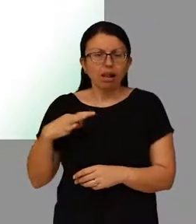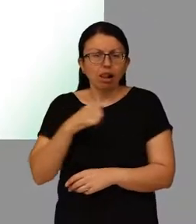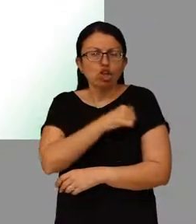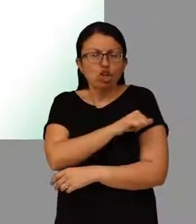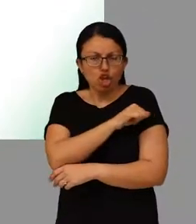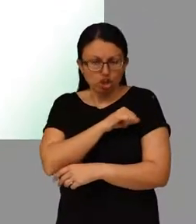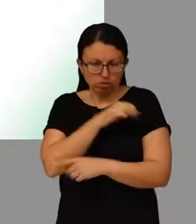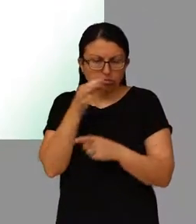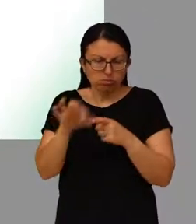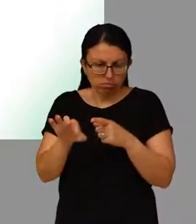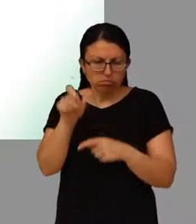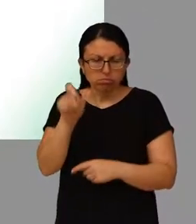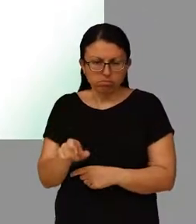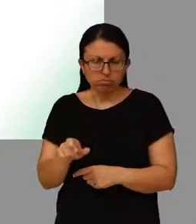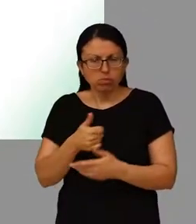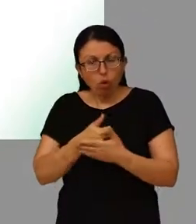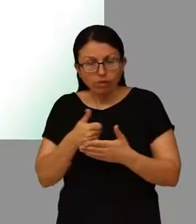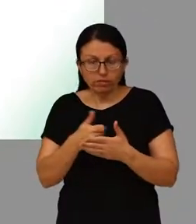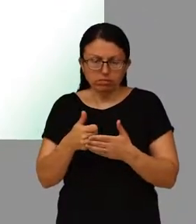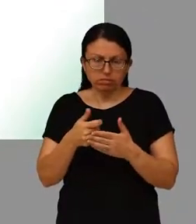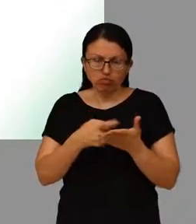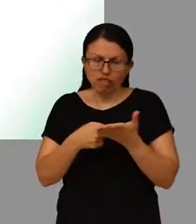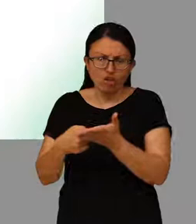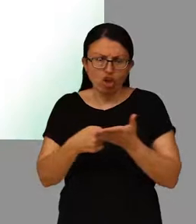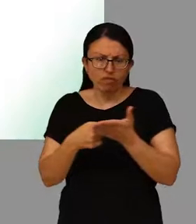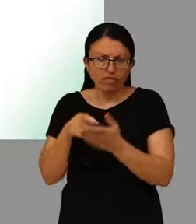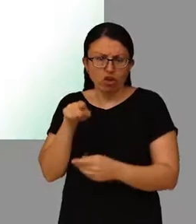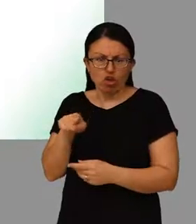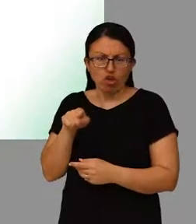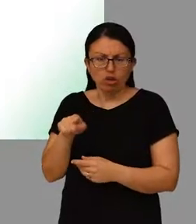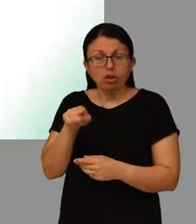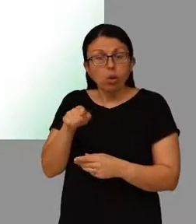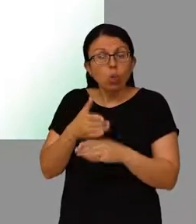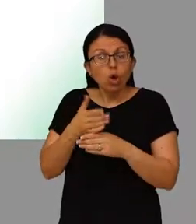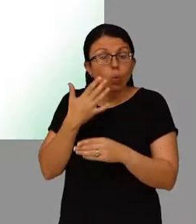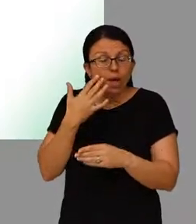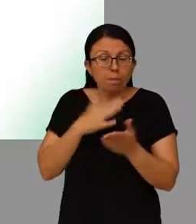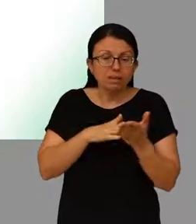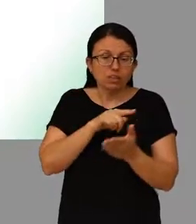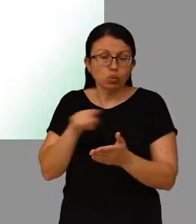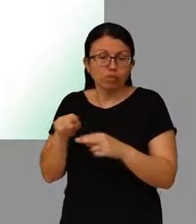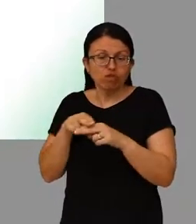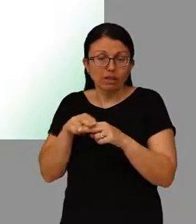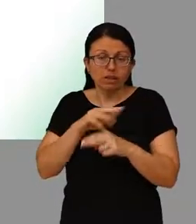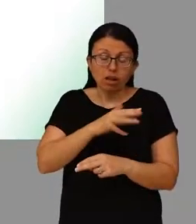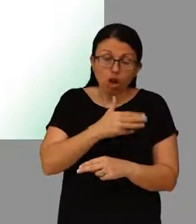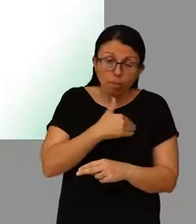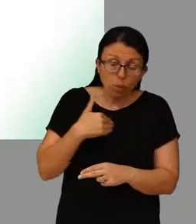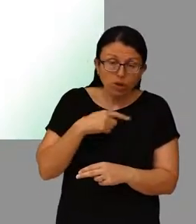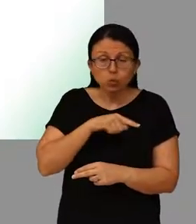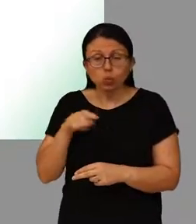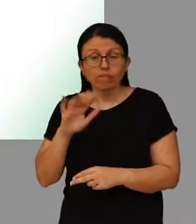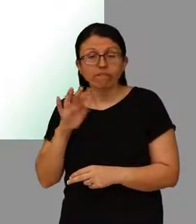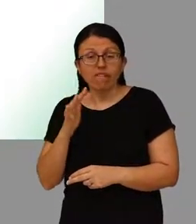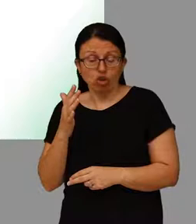specialist who is often referred to as your CNS. Your CNS works from Monday to Friday usually from 9